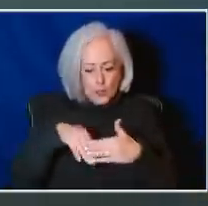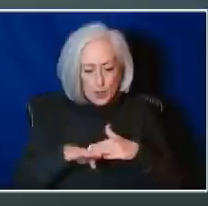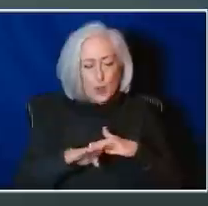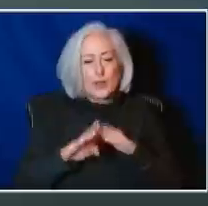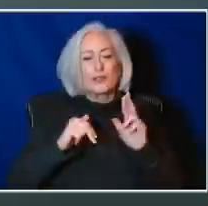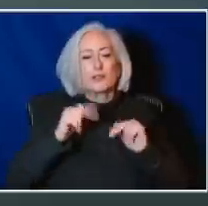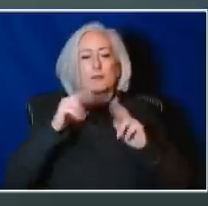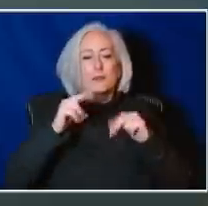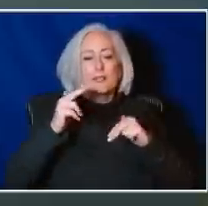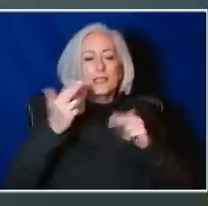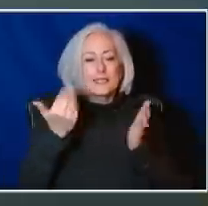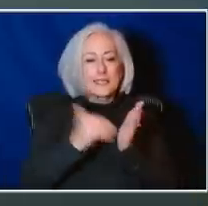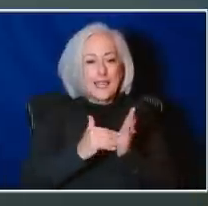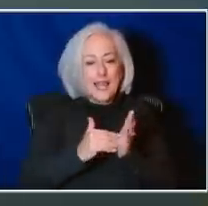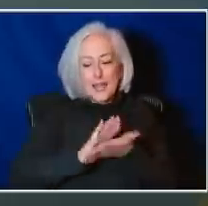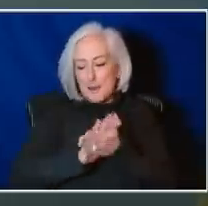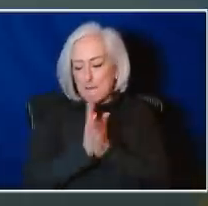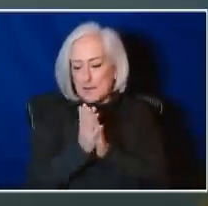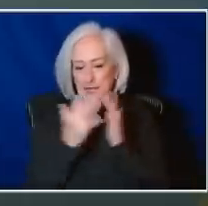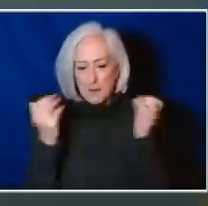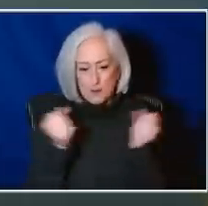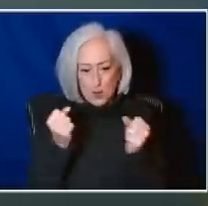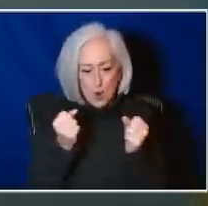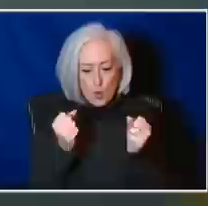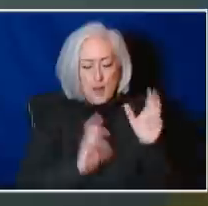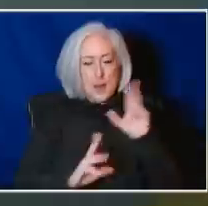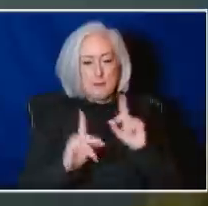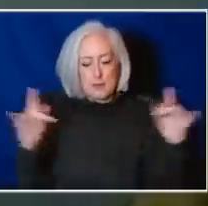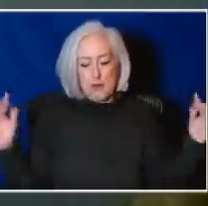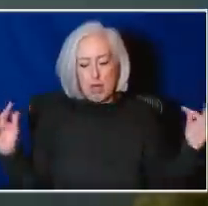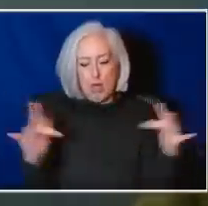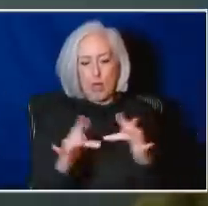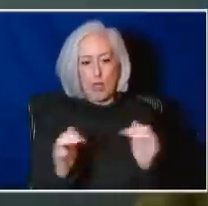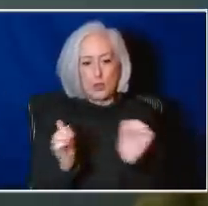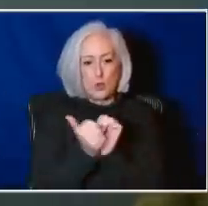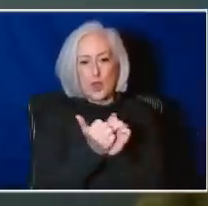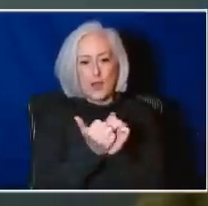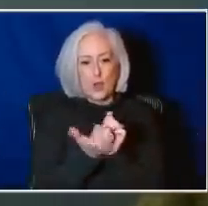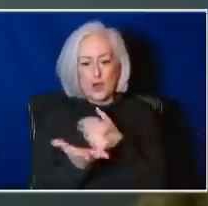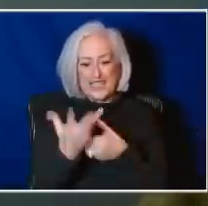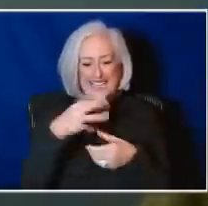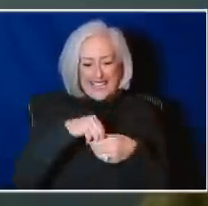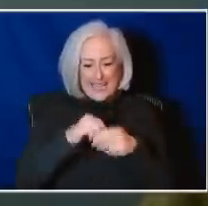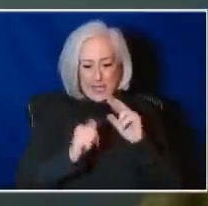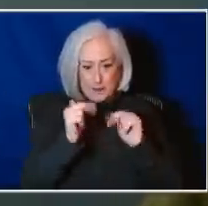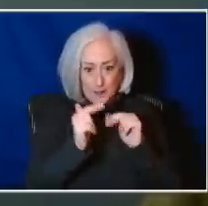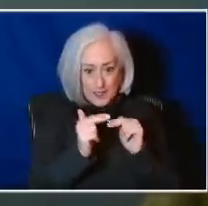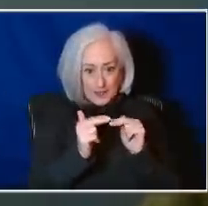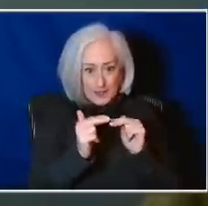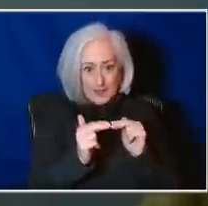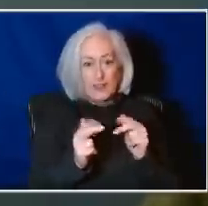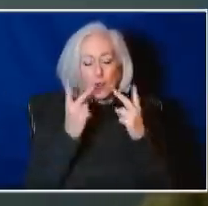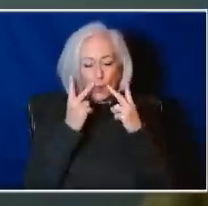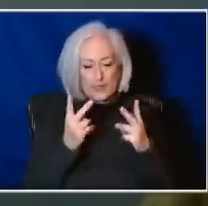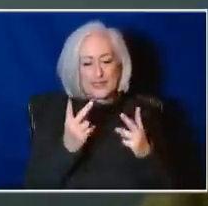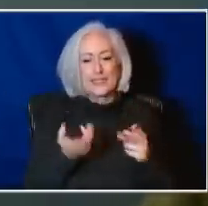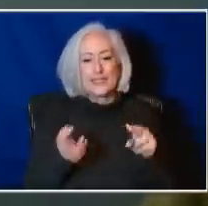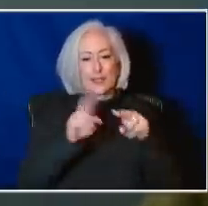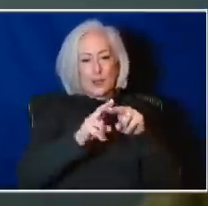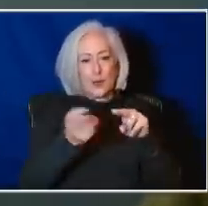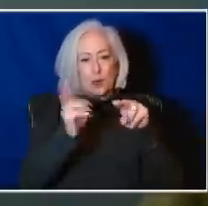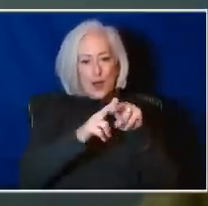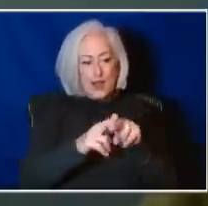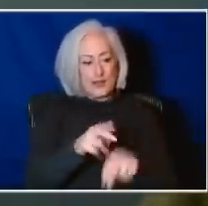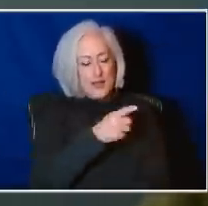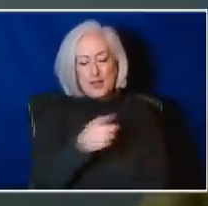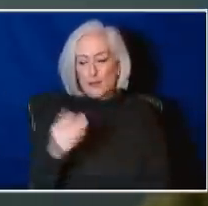things get cold again and people start congregating indoors, especially the holiday season, we expect to see a little bit of rise. So if you're going to be around folks who